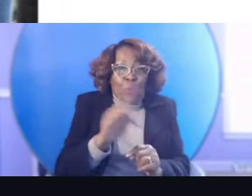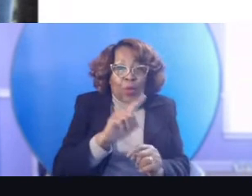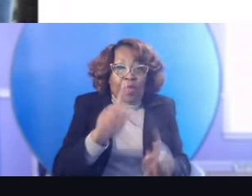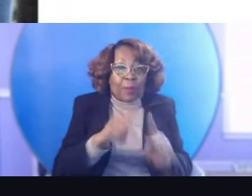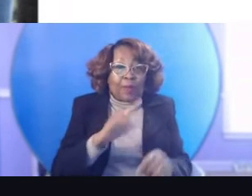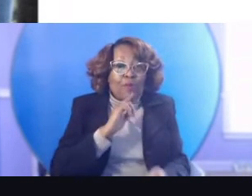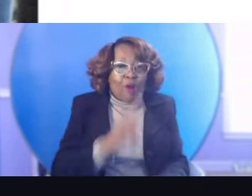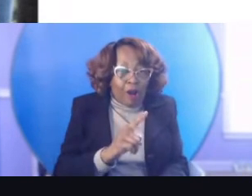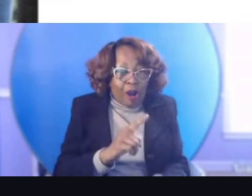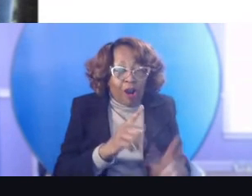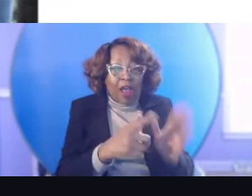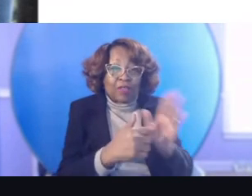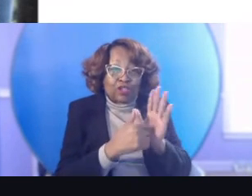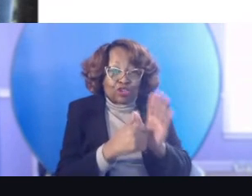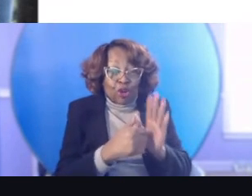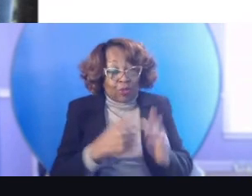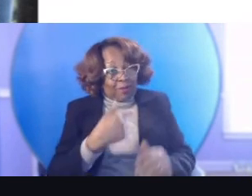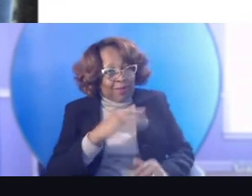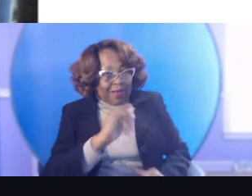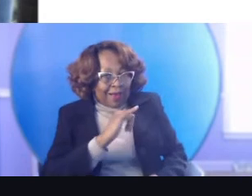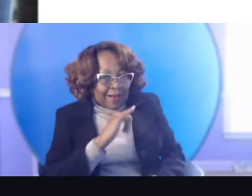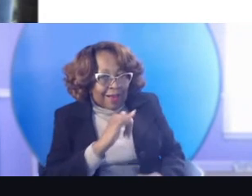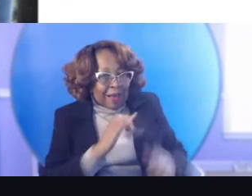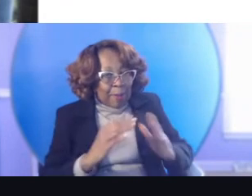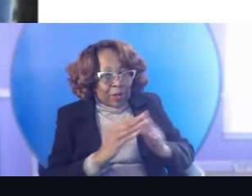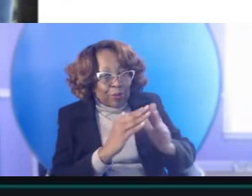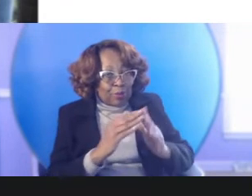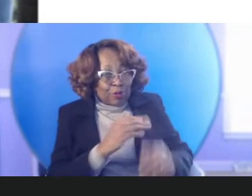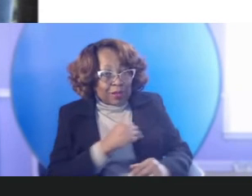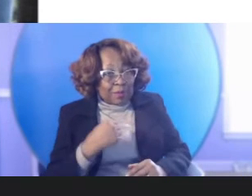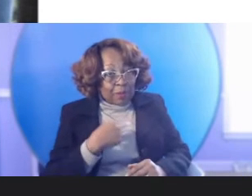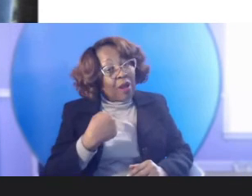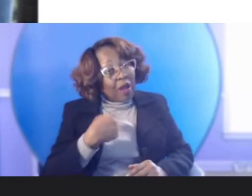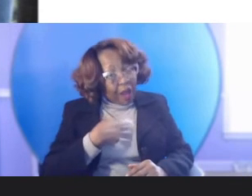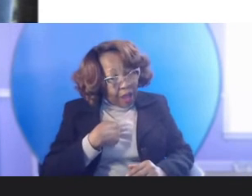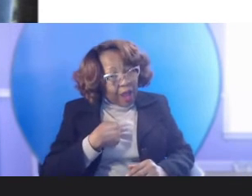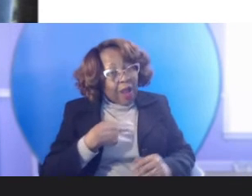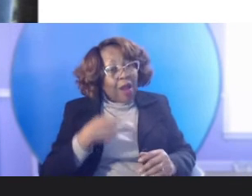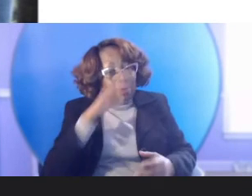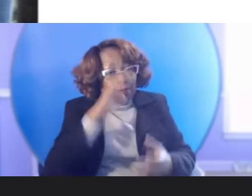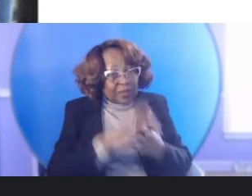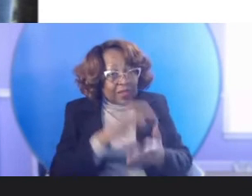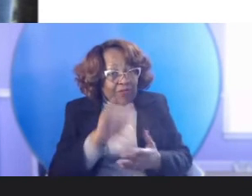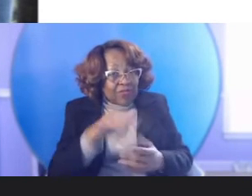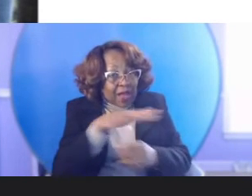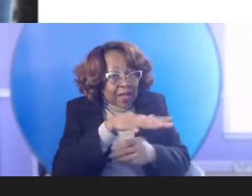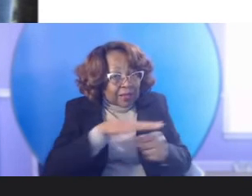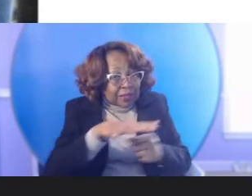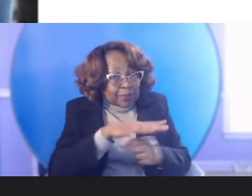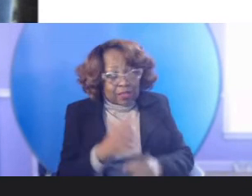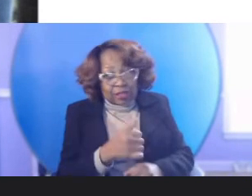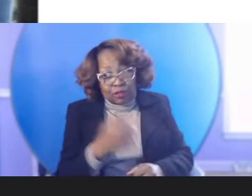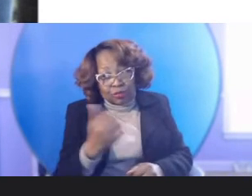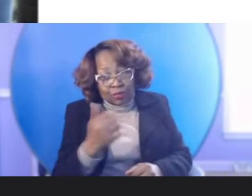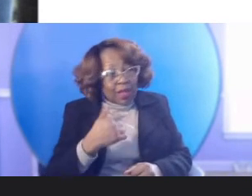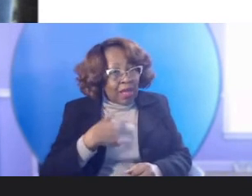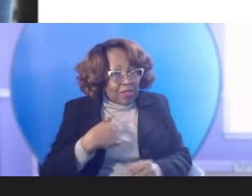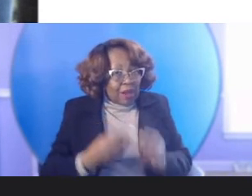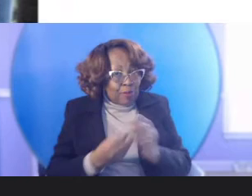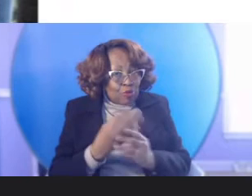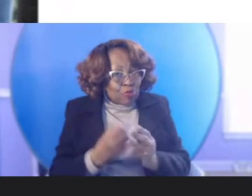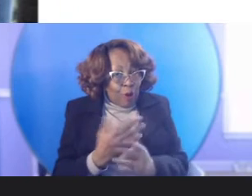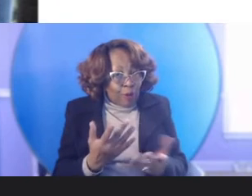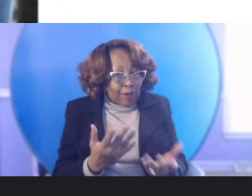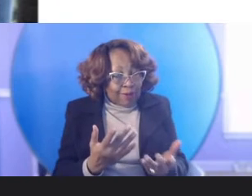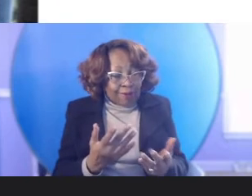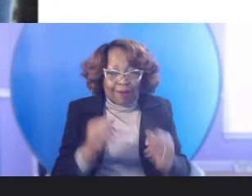that as a community member, uh, I believed in the space that, that I was growing. you can